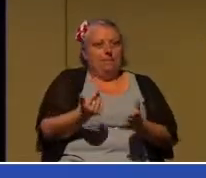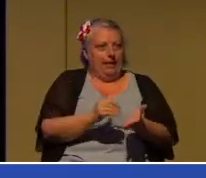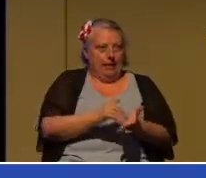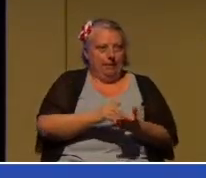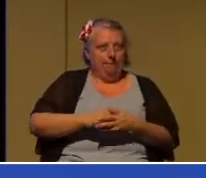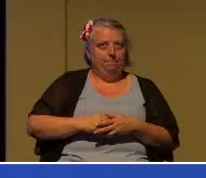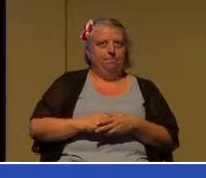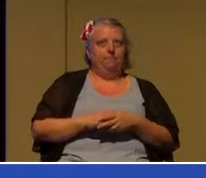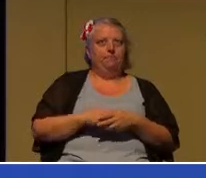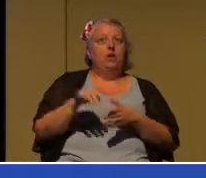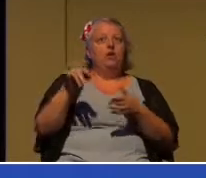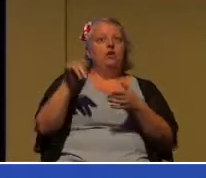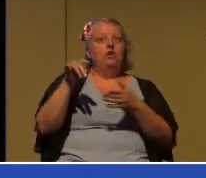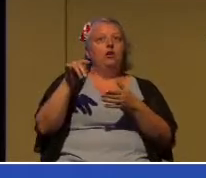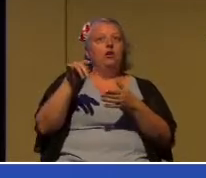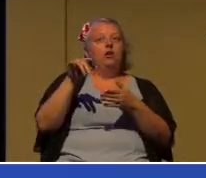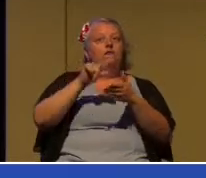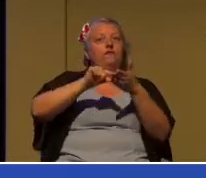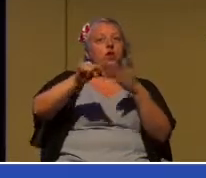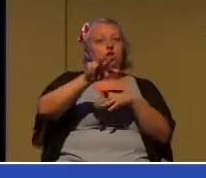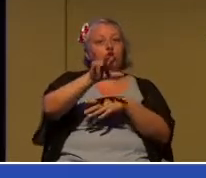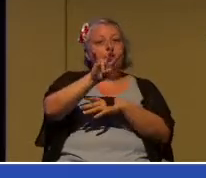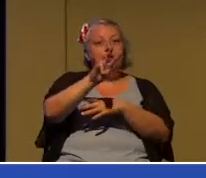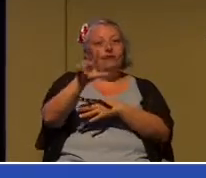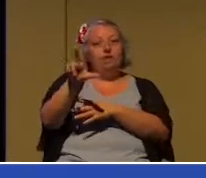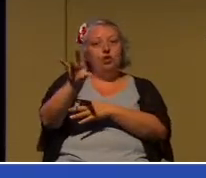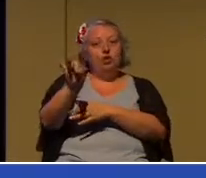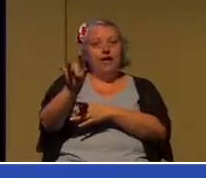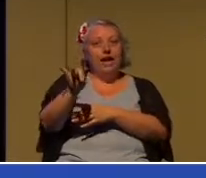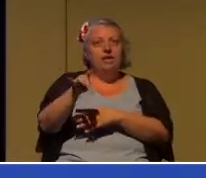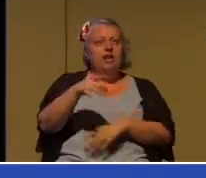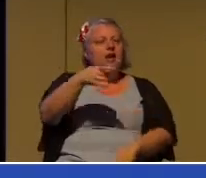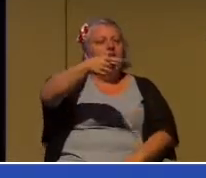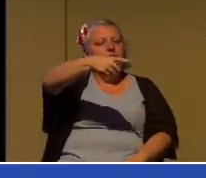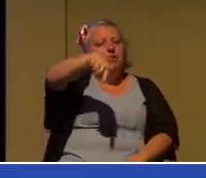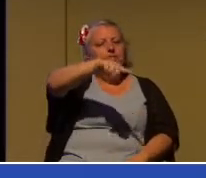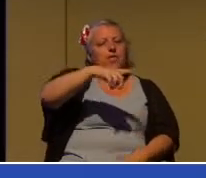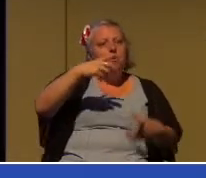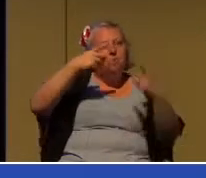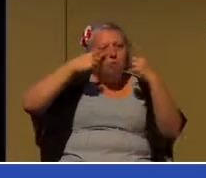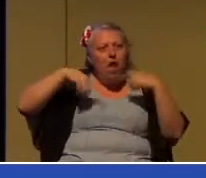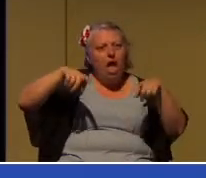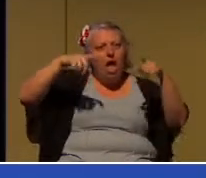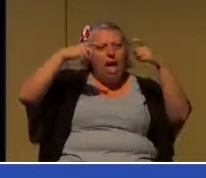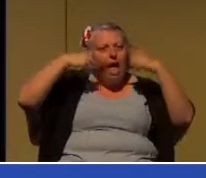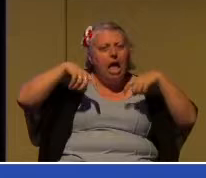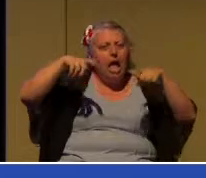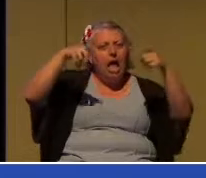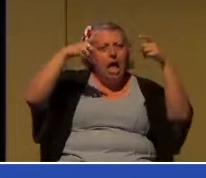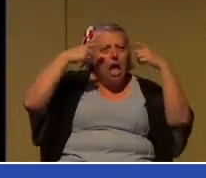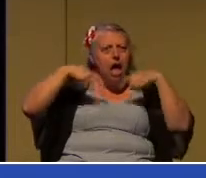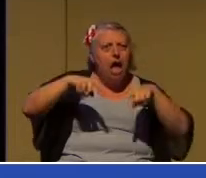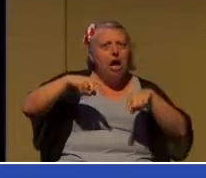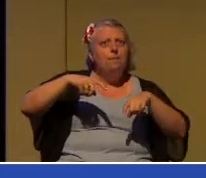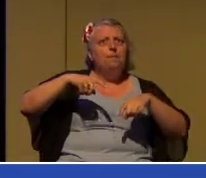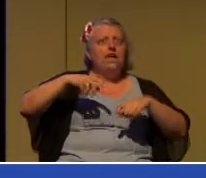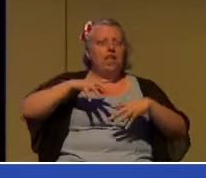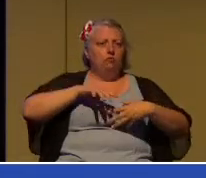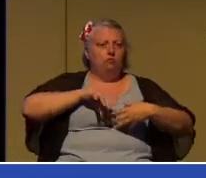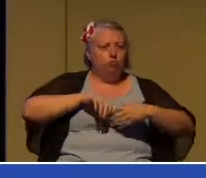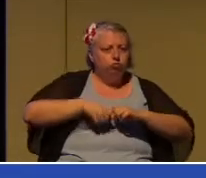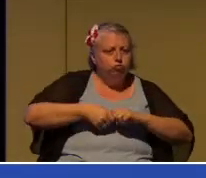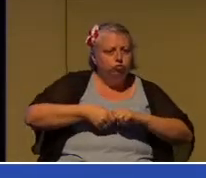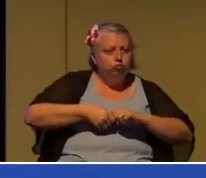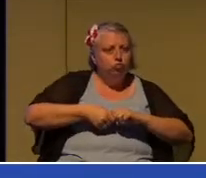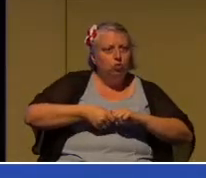and 38, they all wept as they embraced him and kissed him. And what grieved them most was